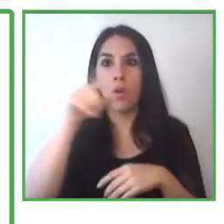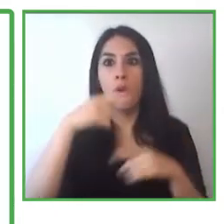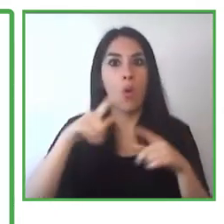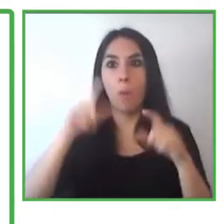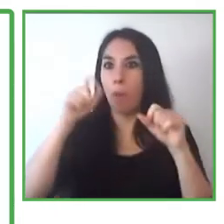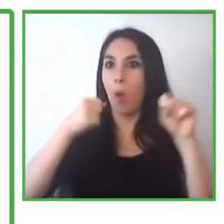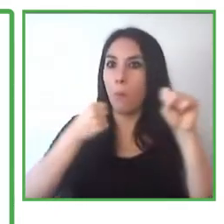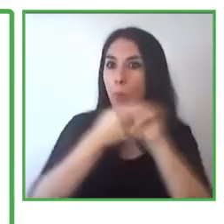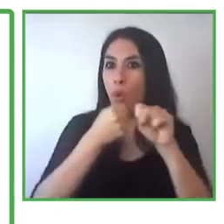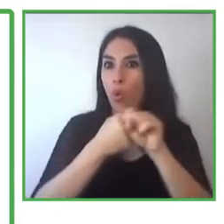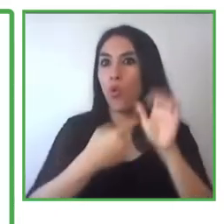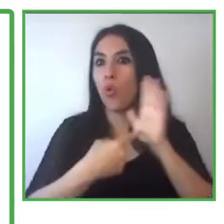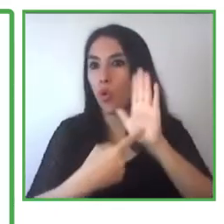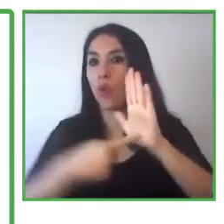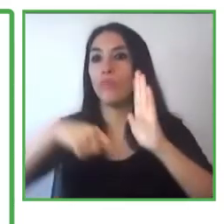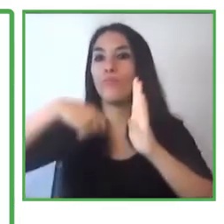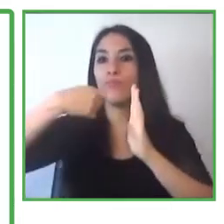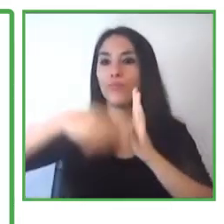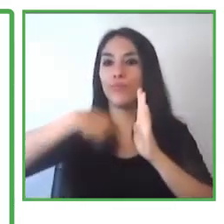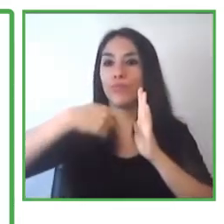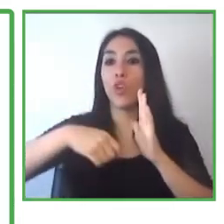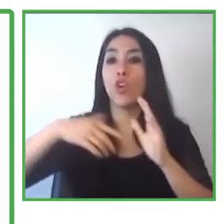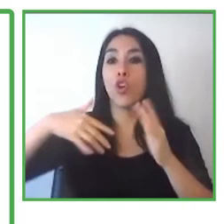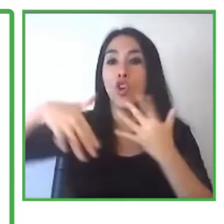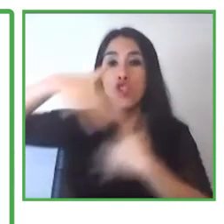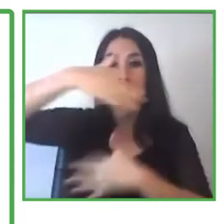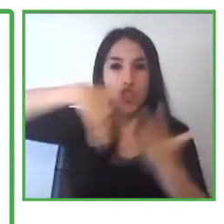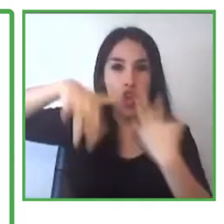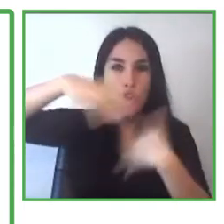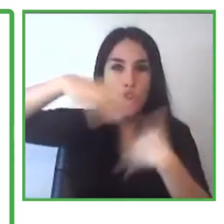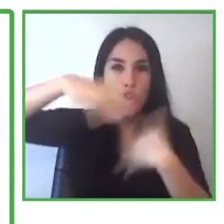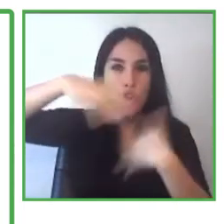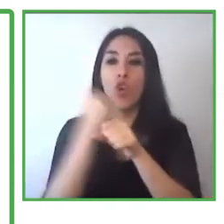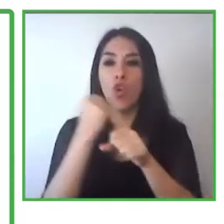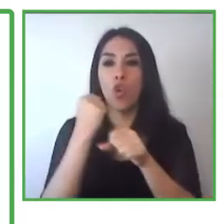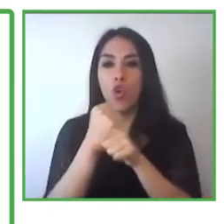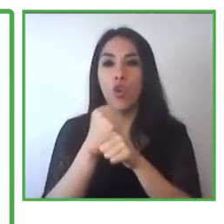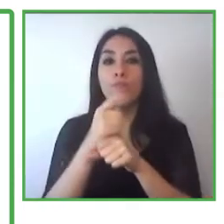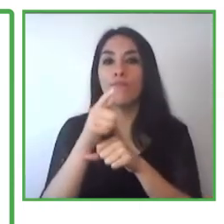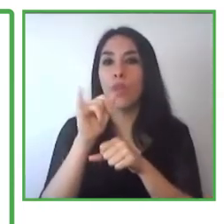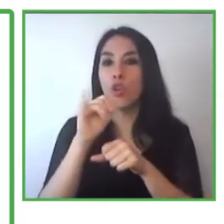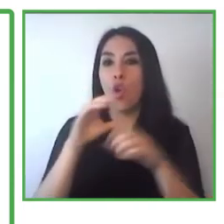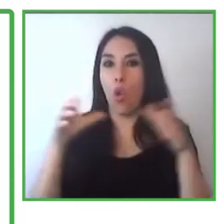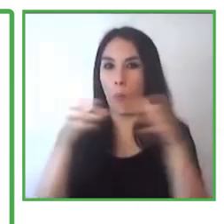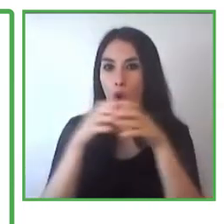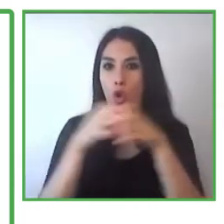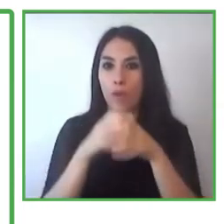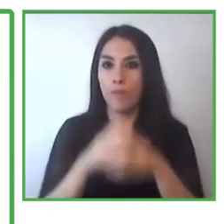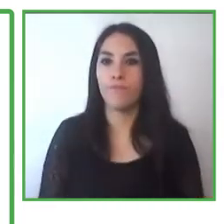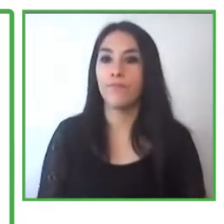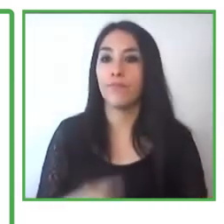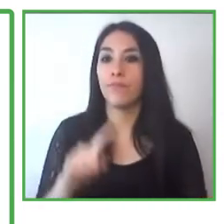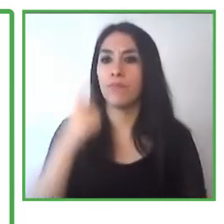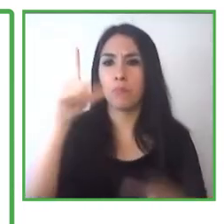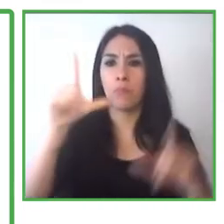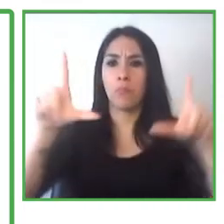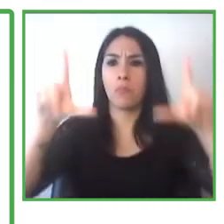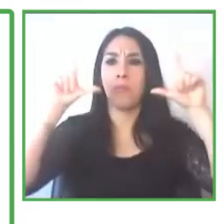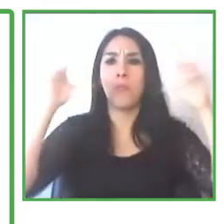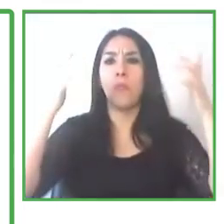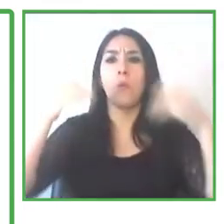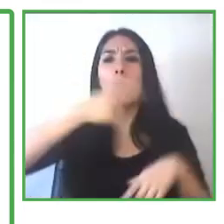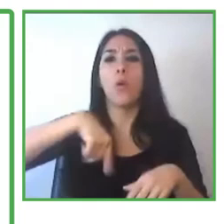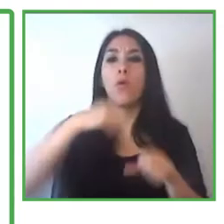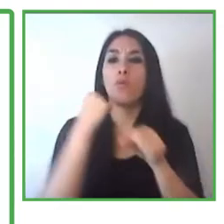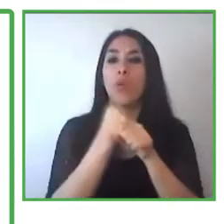for strengthening the alliance in inclusive employment. So first of all, I would like to introduce La Caixa